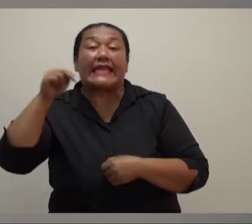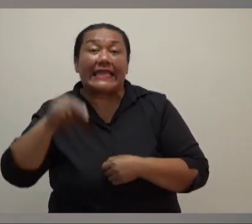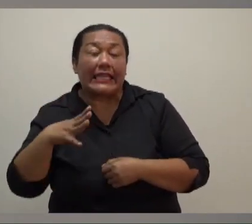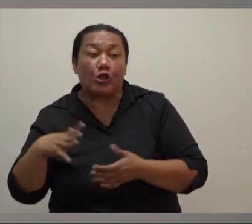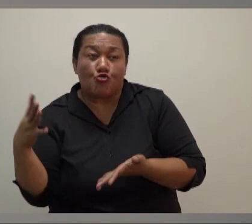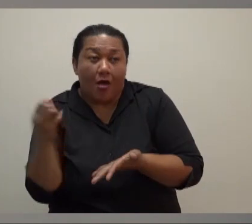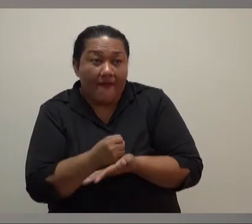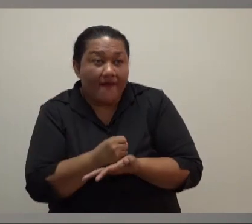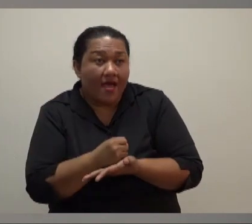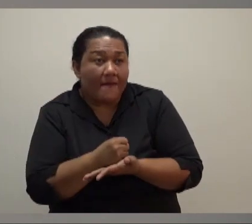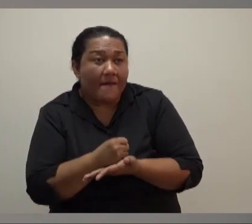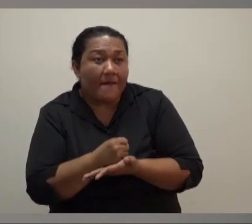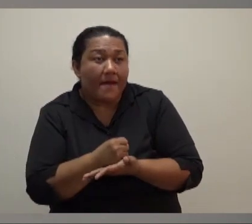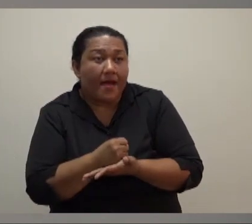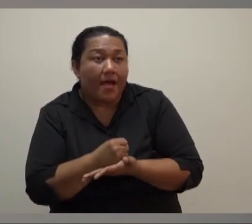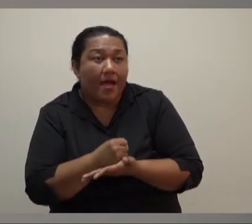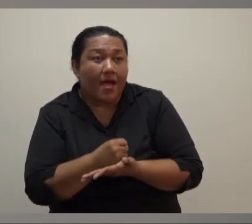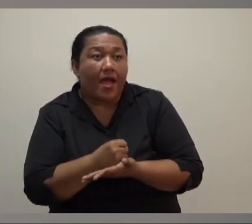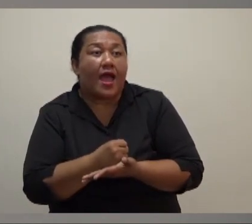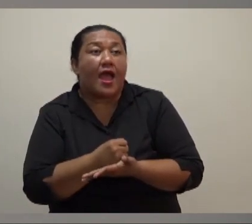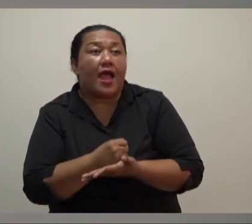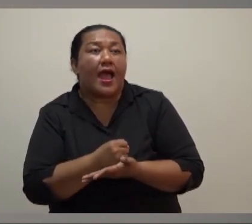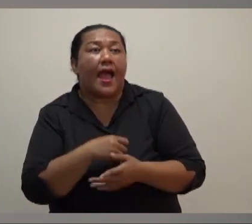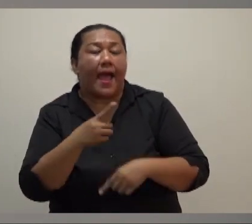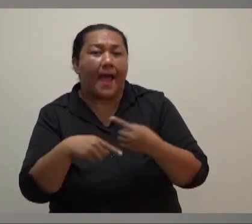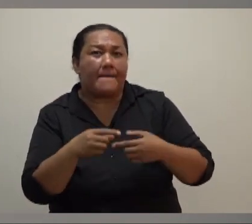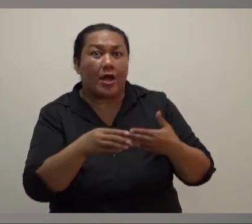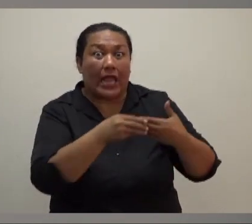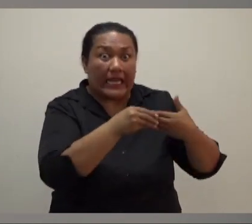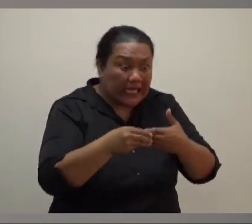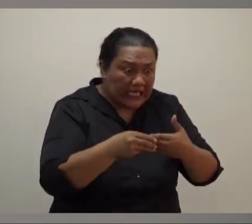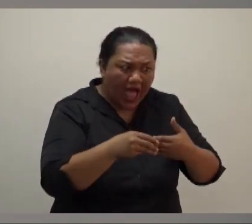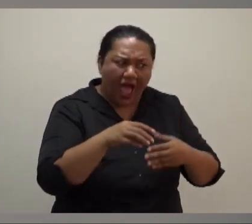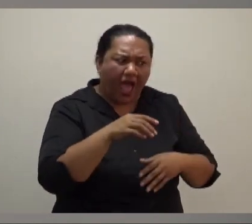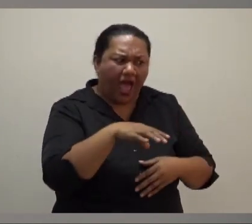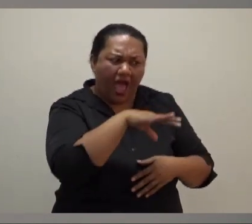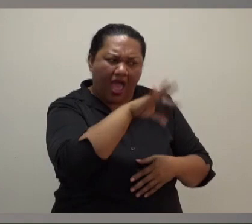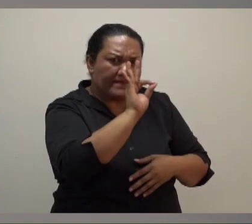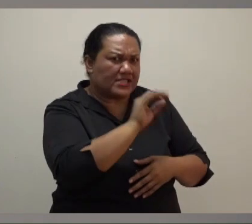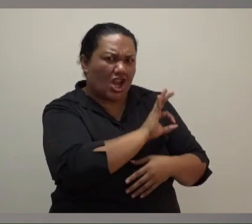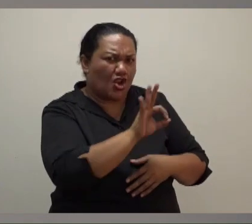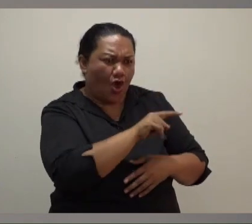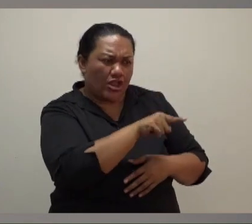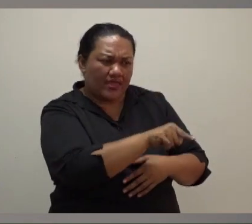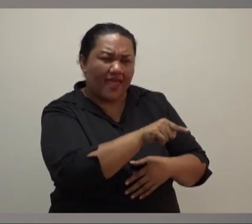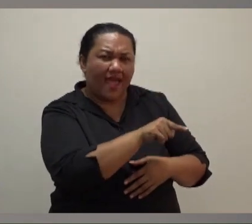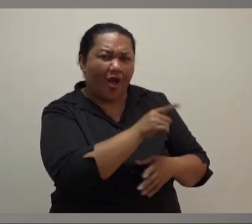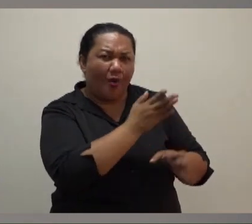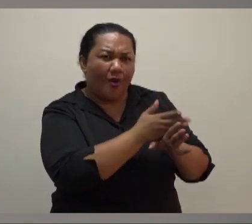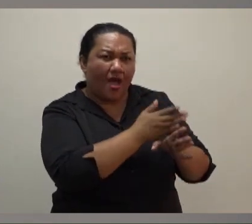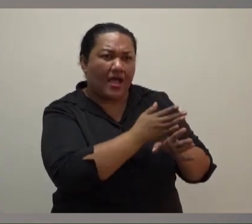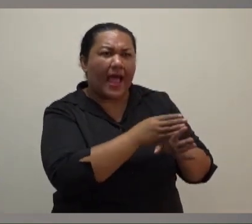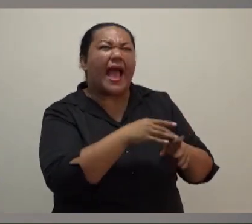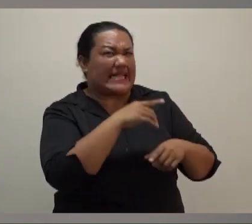during this difficult time and our leaders were not on the ground, the Prime Minister and the acting Prime Minister,